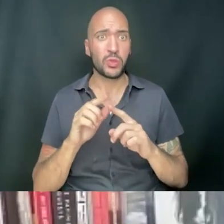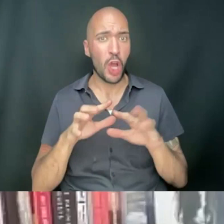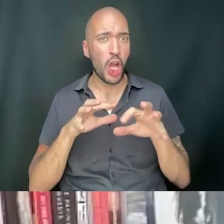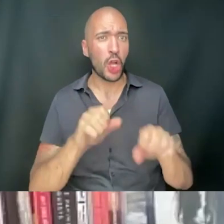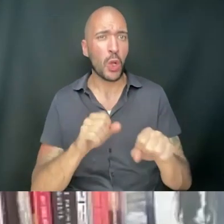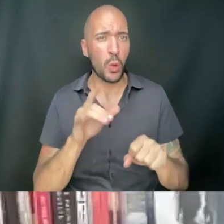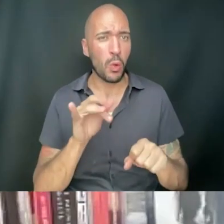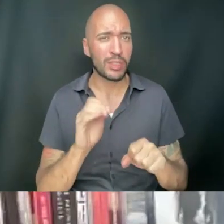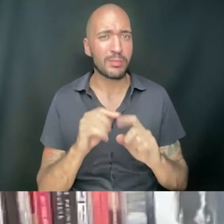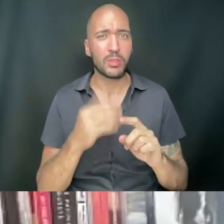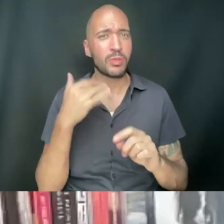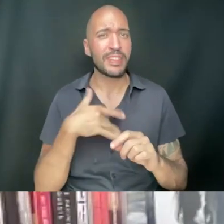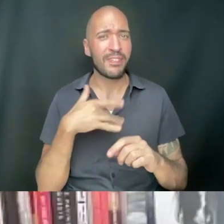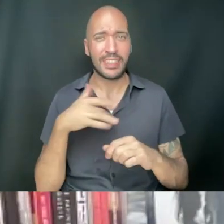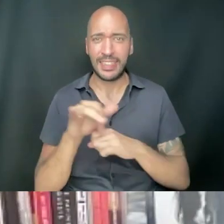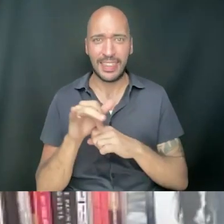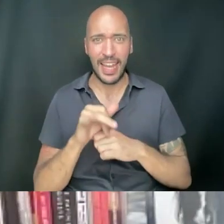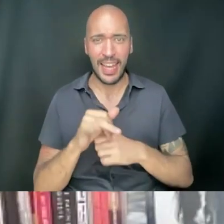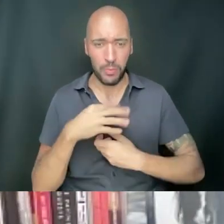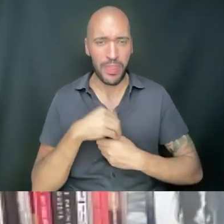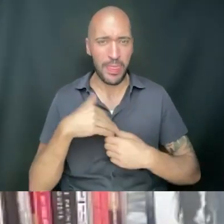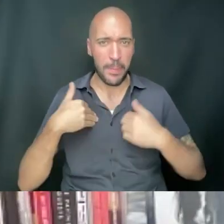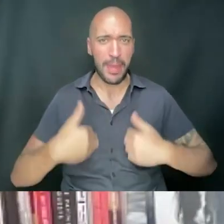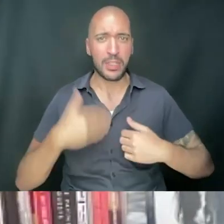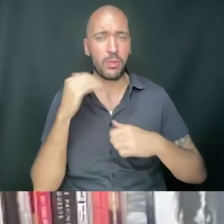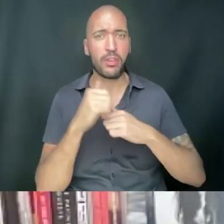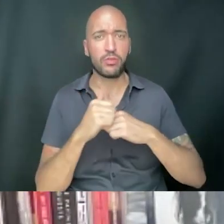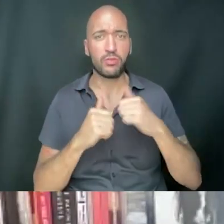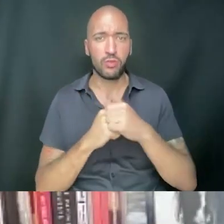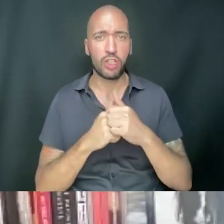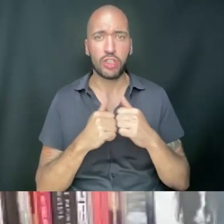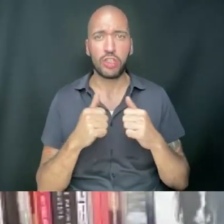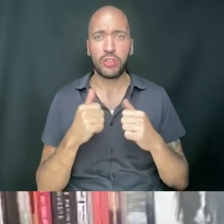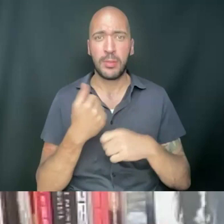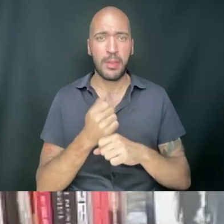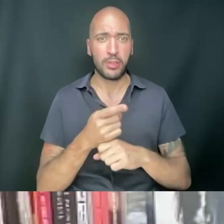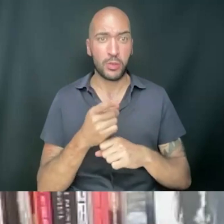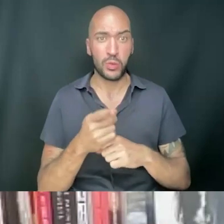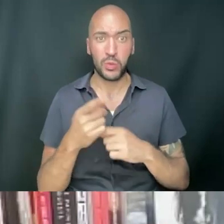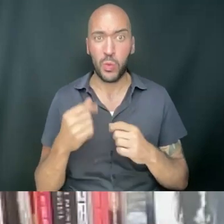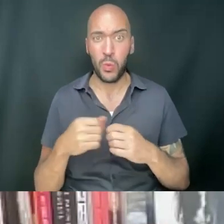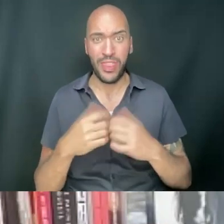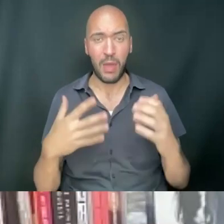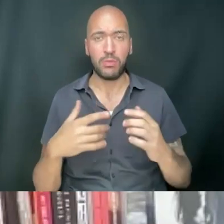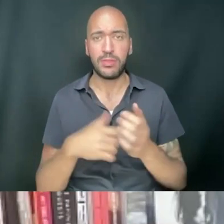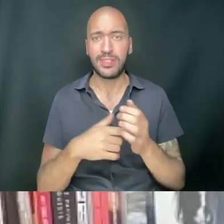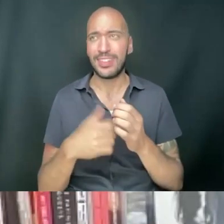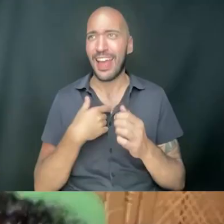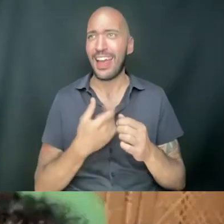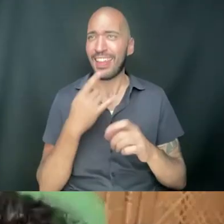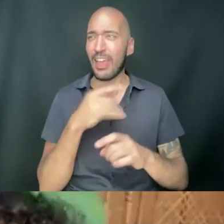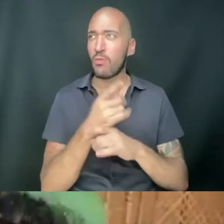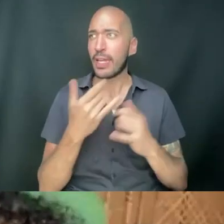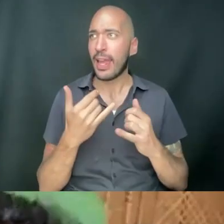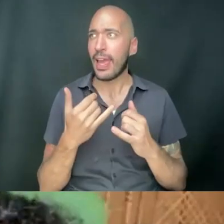that feels like materially in the body, right? Know how that structures the household, makes you go without, kind of get it right now.